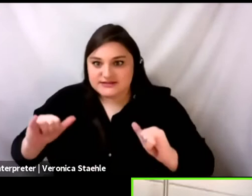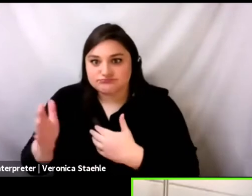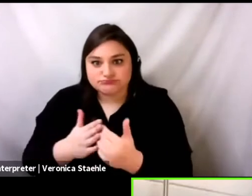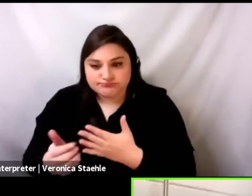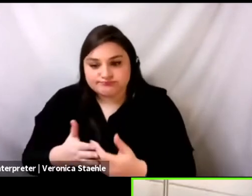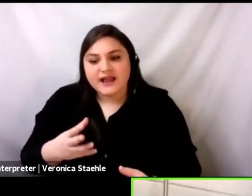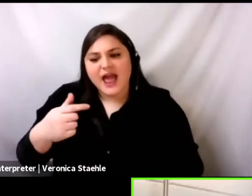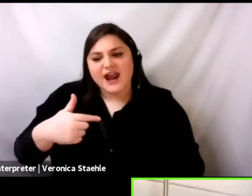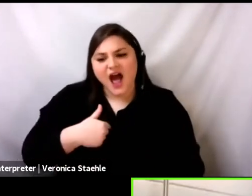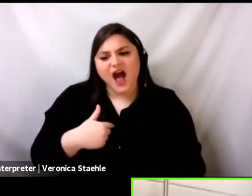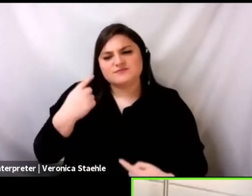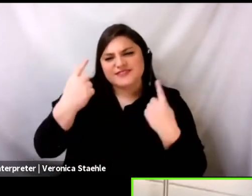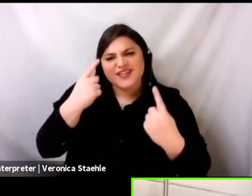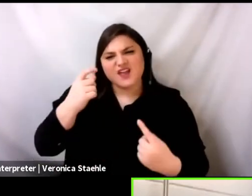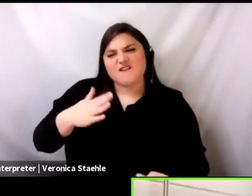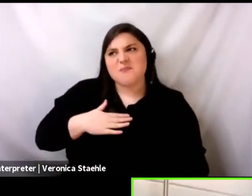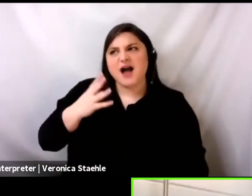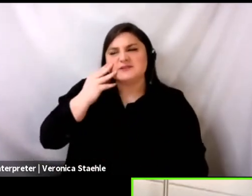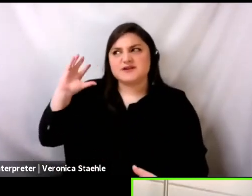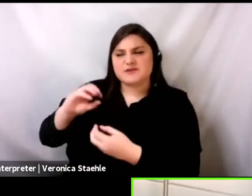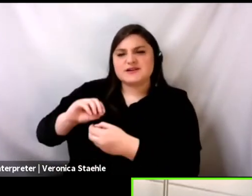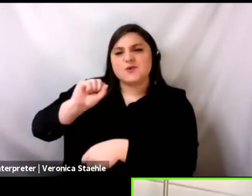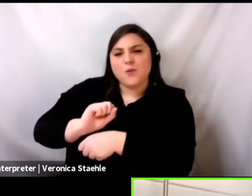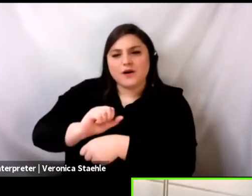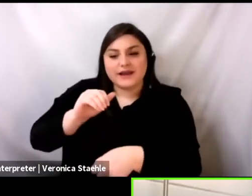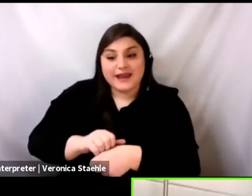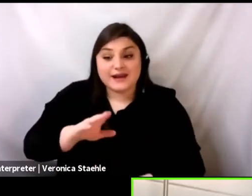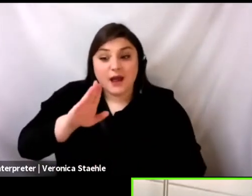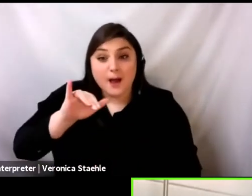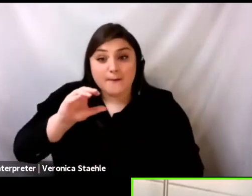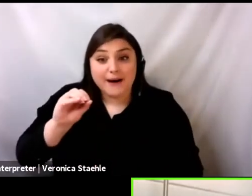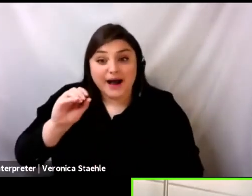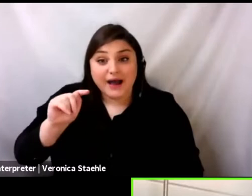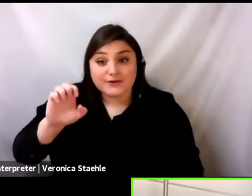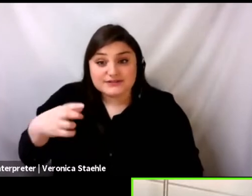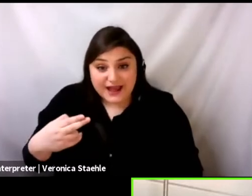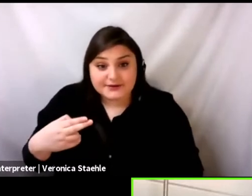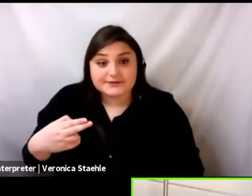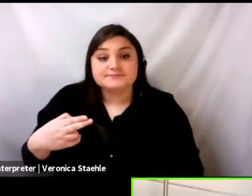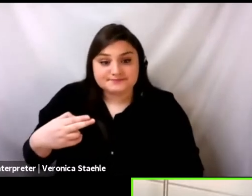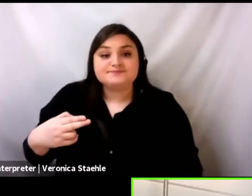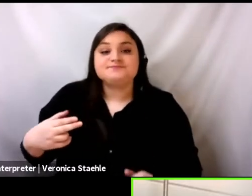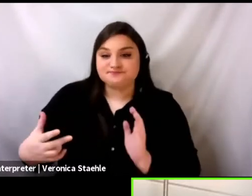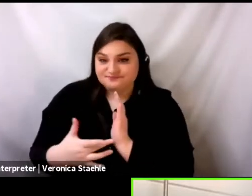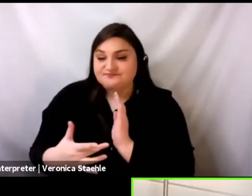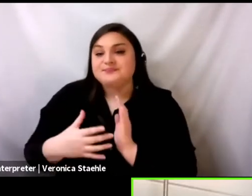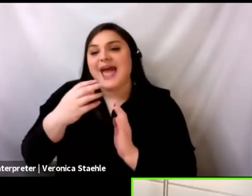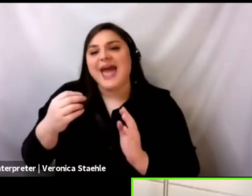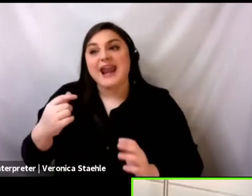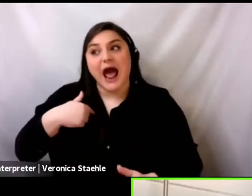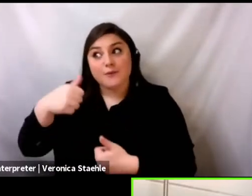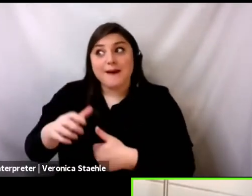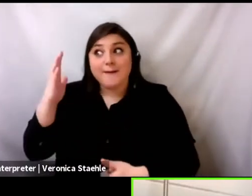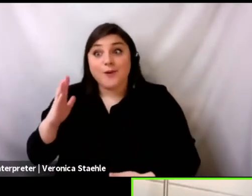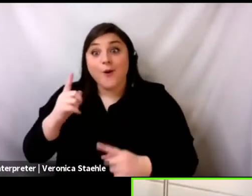and how word was used, I mean, even, even when Google Docs was introduced, nobody wanted to